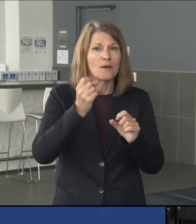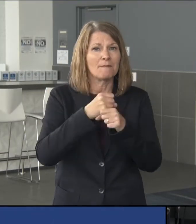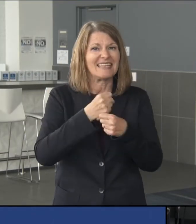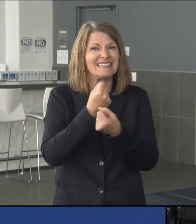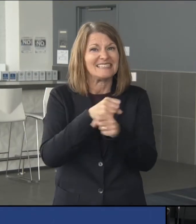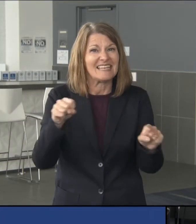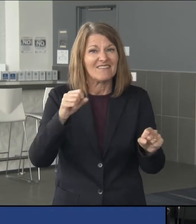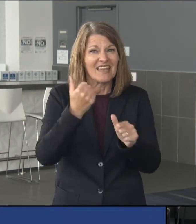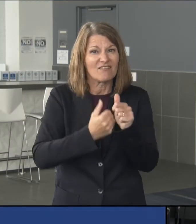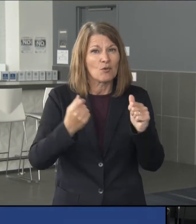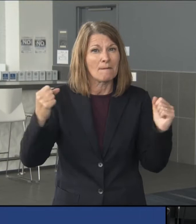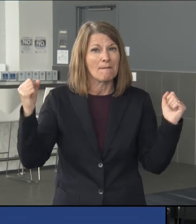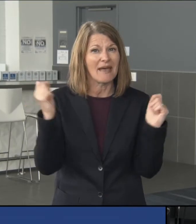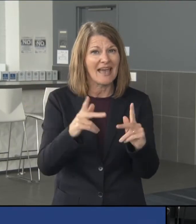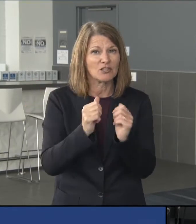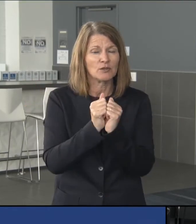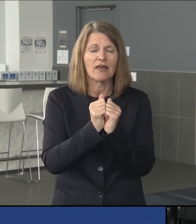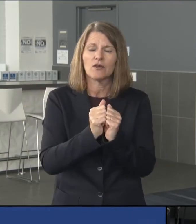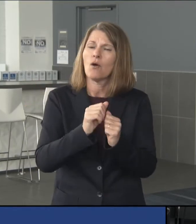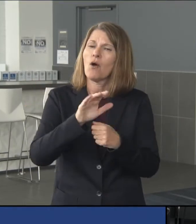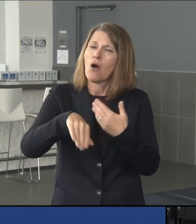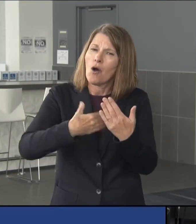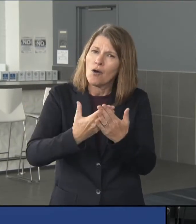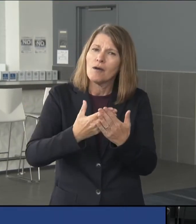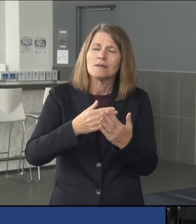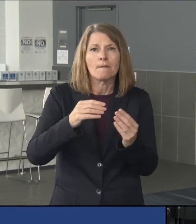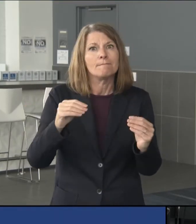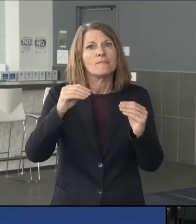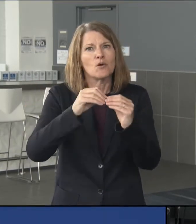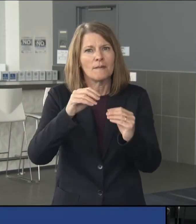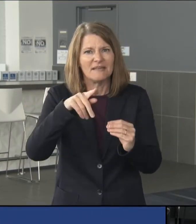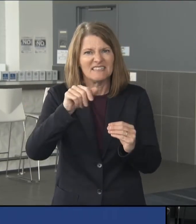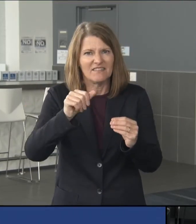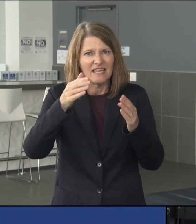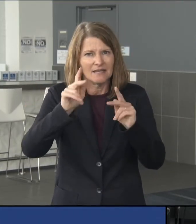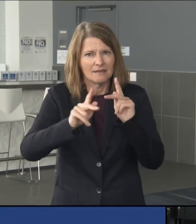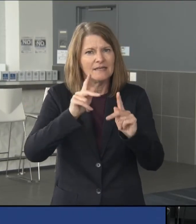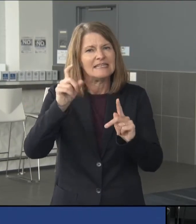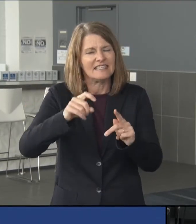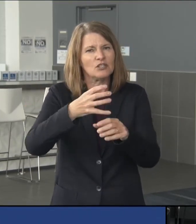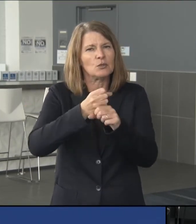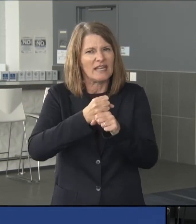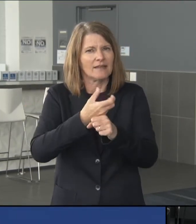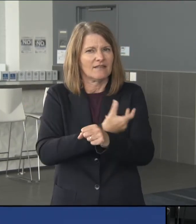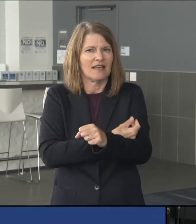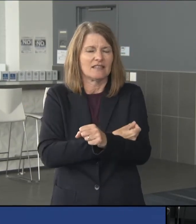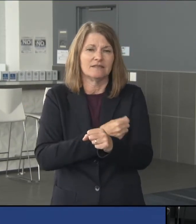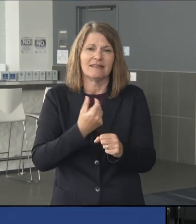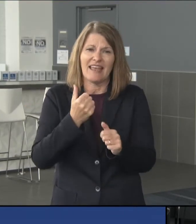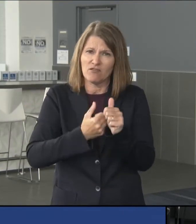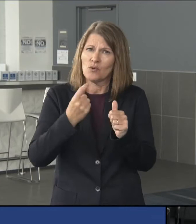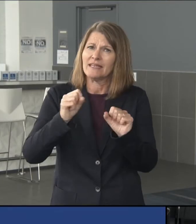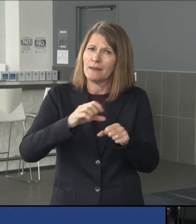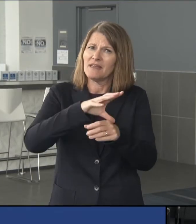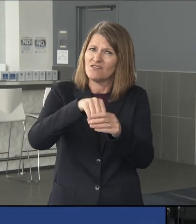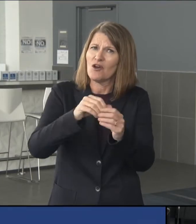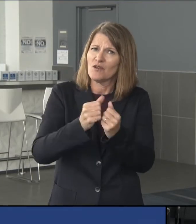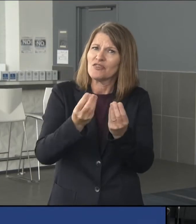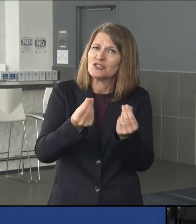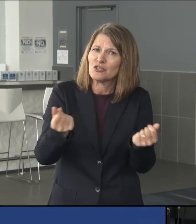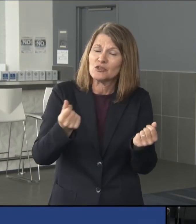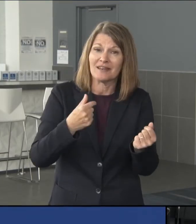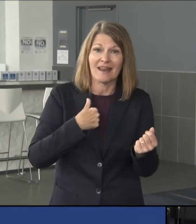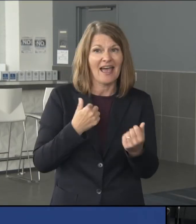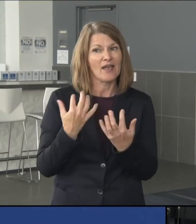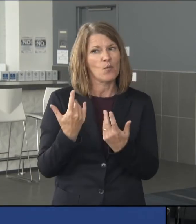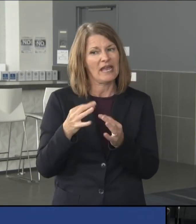we really need more Pennsylvanians to get the vaccine. So each and every one of us can be part of the solution. I waited. I had my first